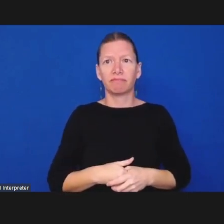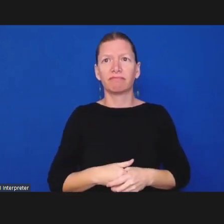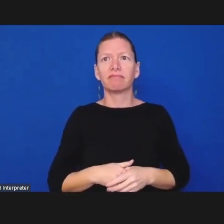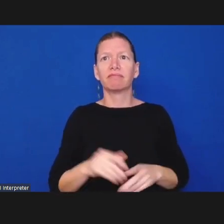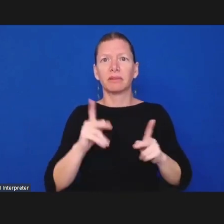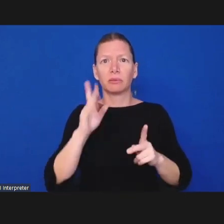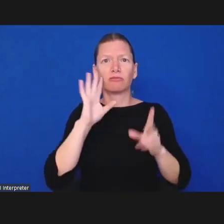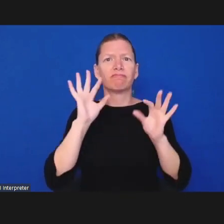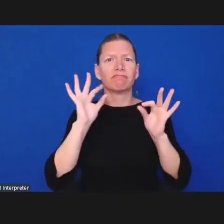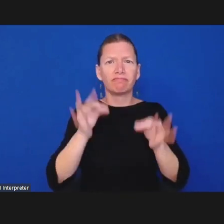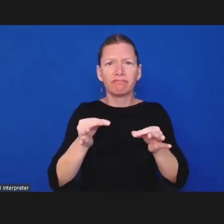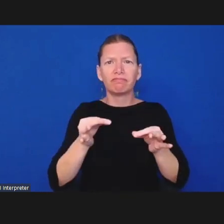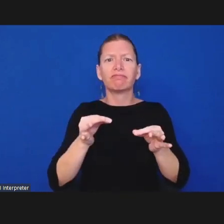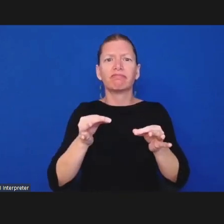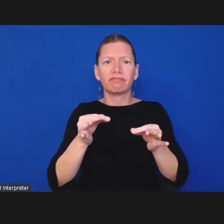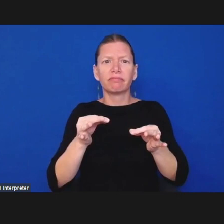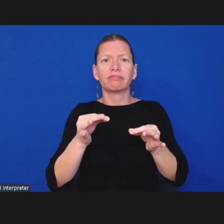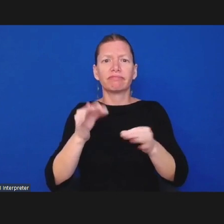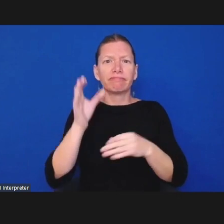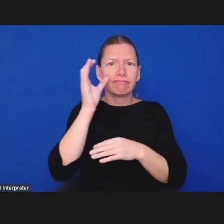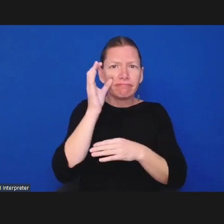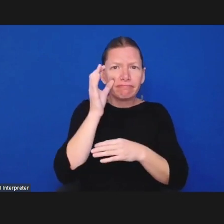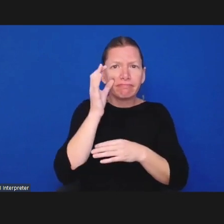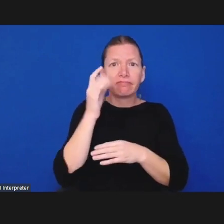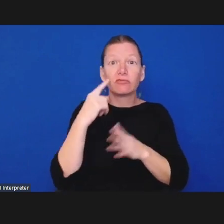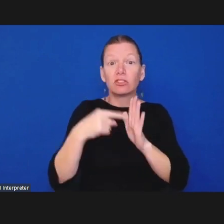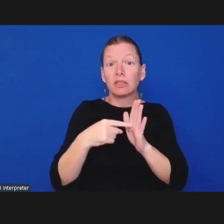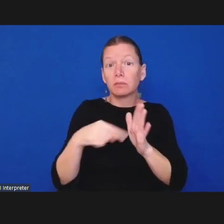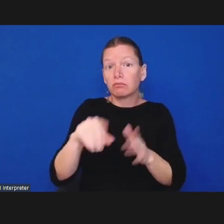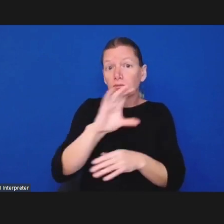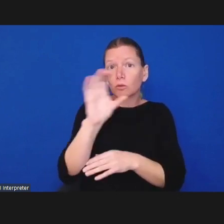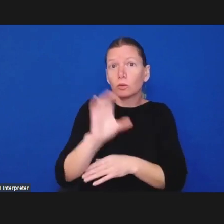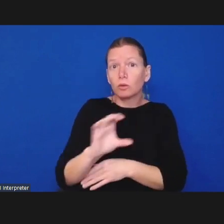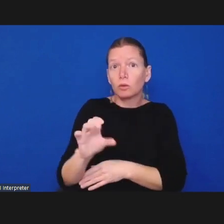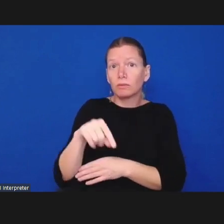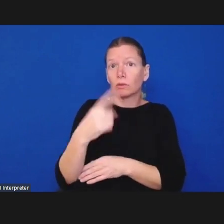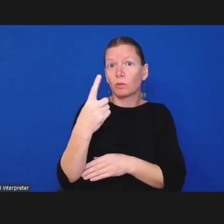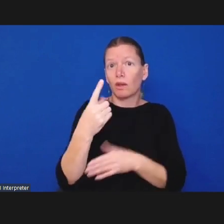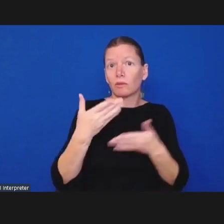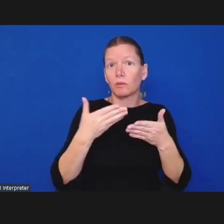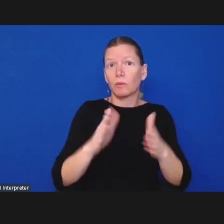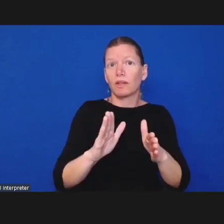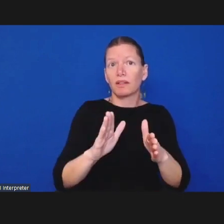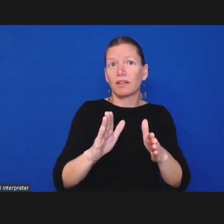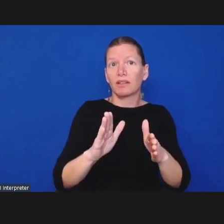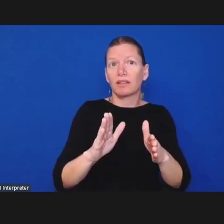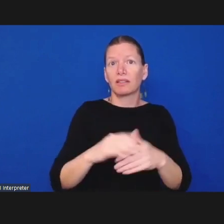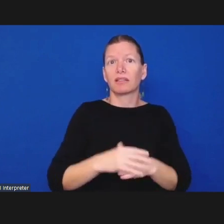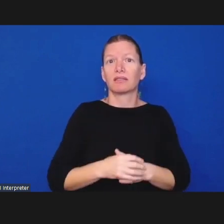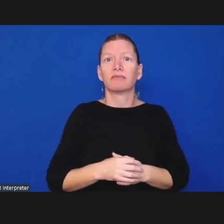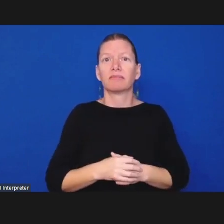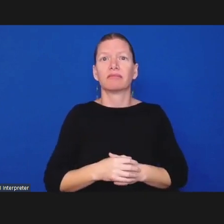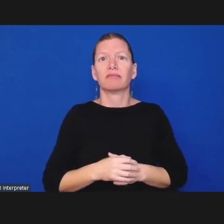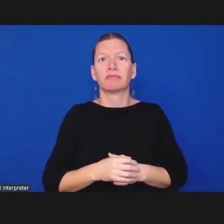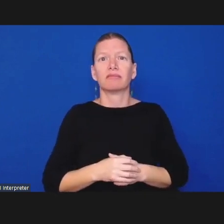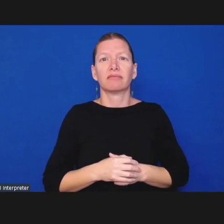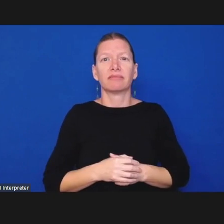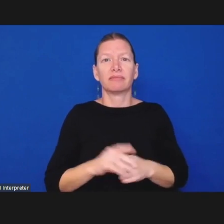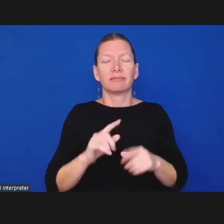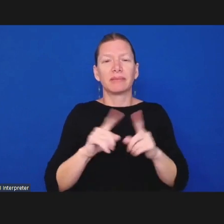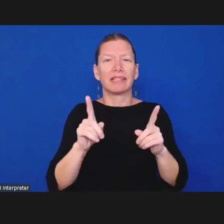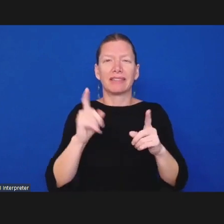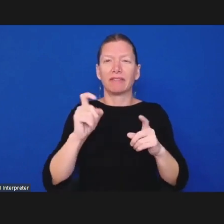a lot of times it really just involves working through trusted people um reaching out to community organizations to quergy